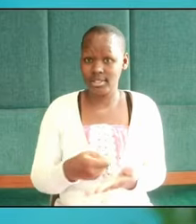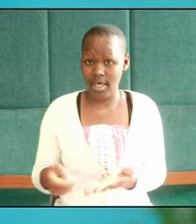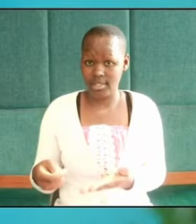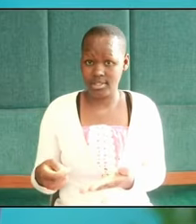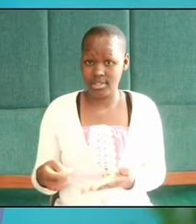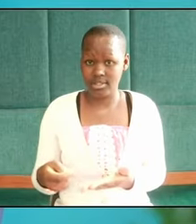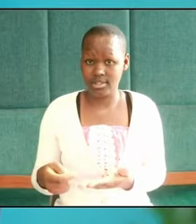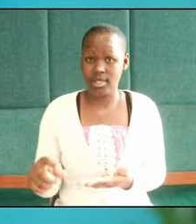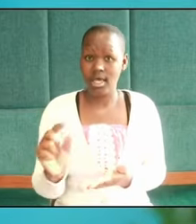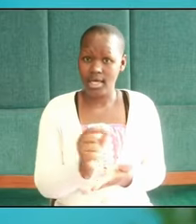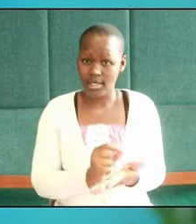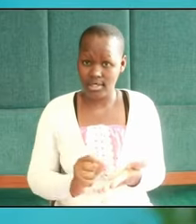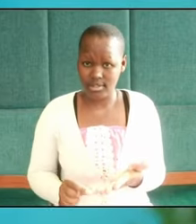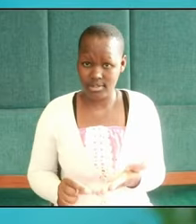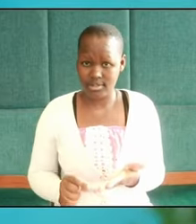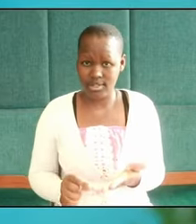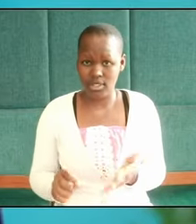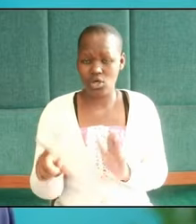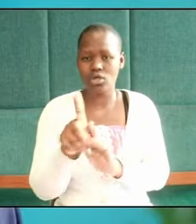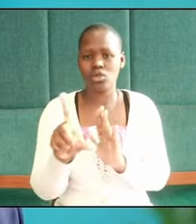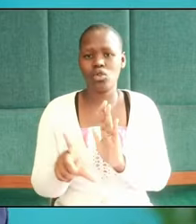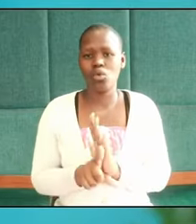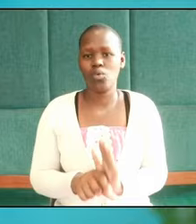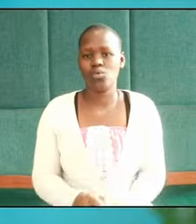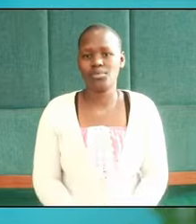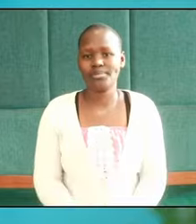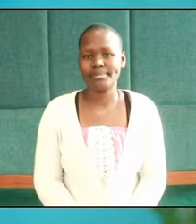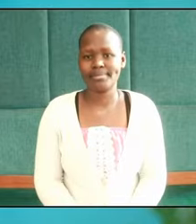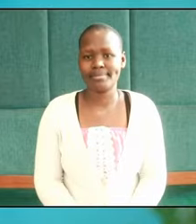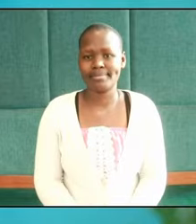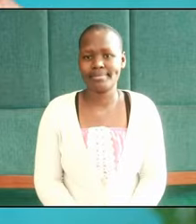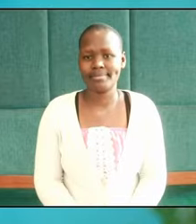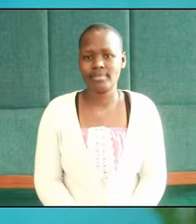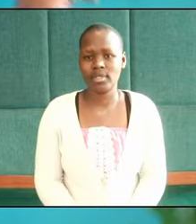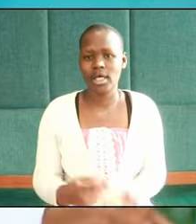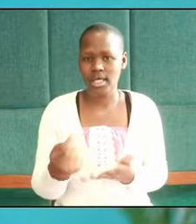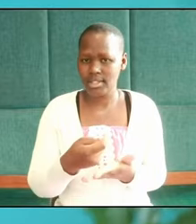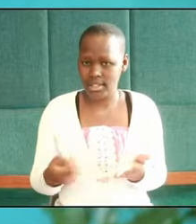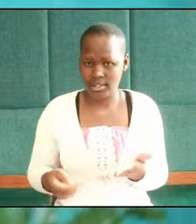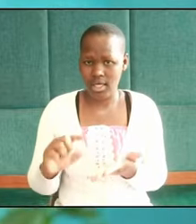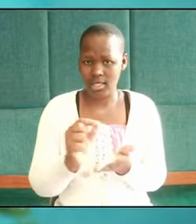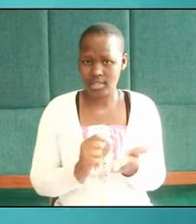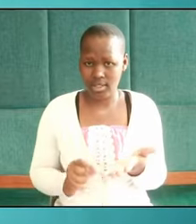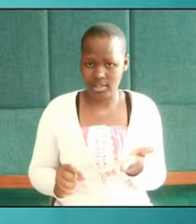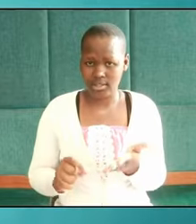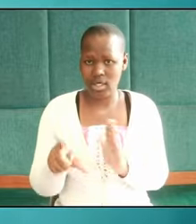written degree sign the written